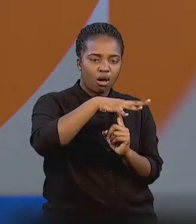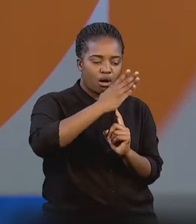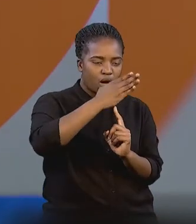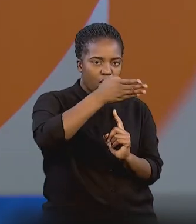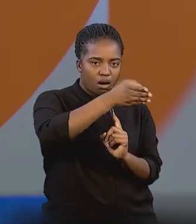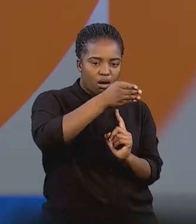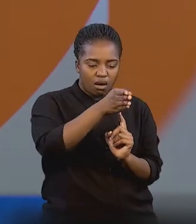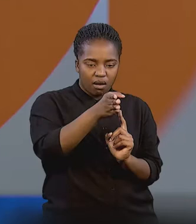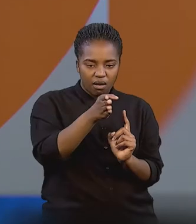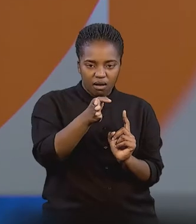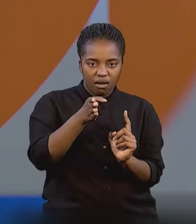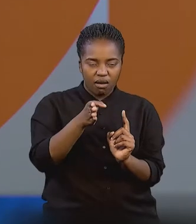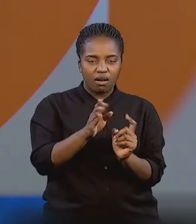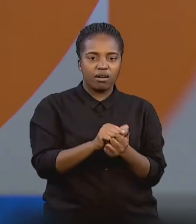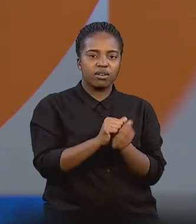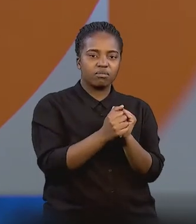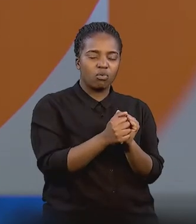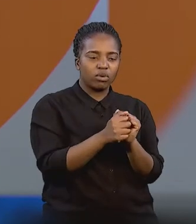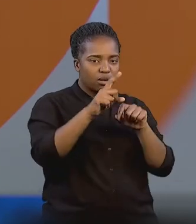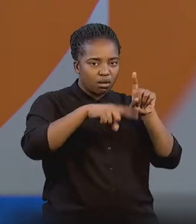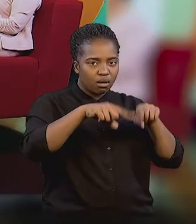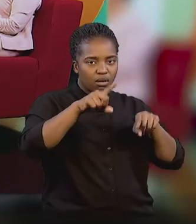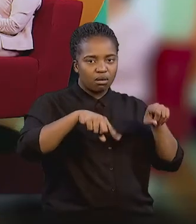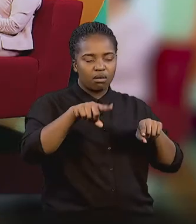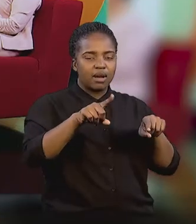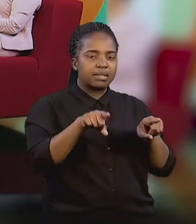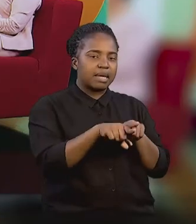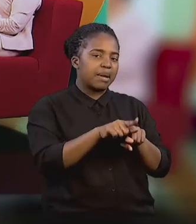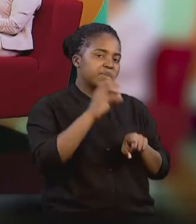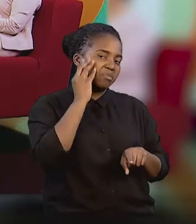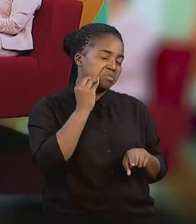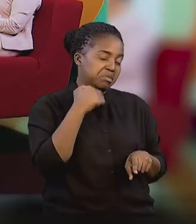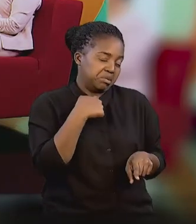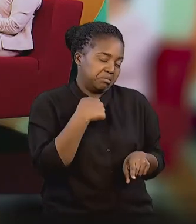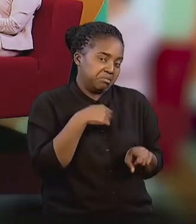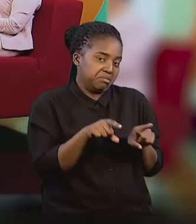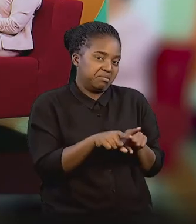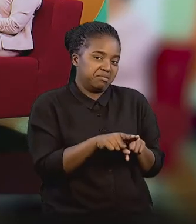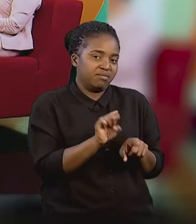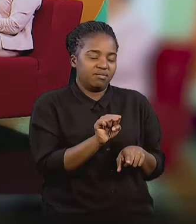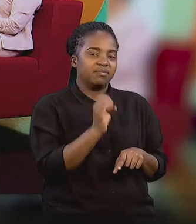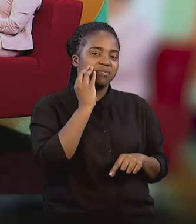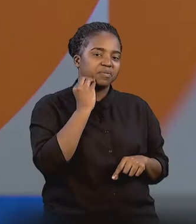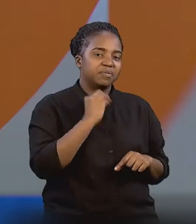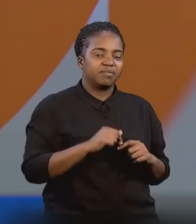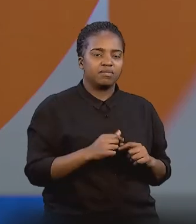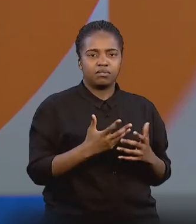offer these sports to differently-abled people and let them have the same experience that I was fortunate enough to experience. I mean, first and